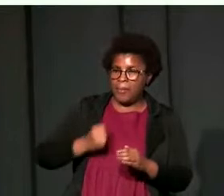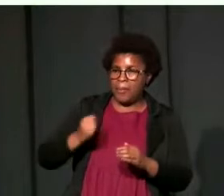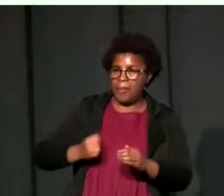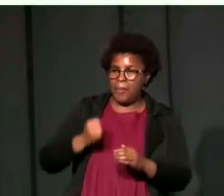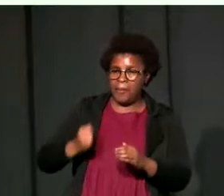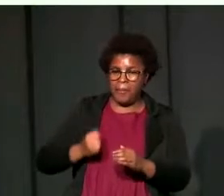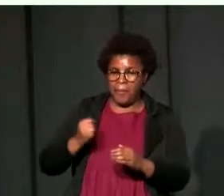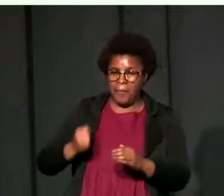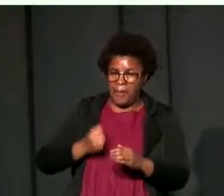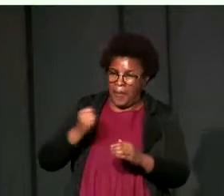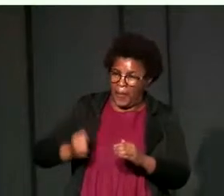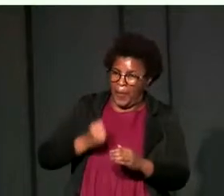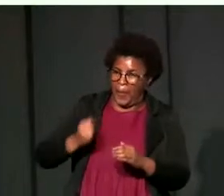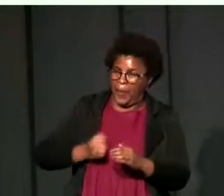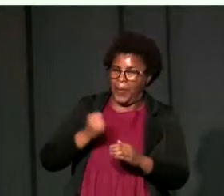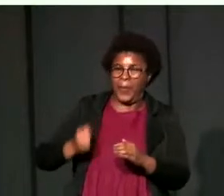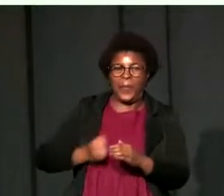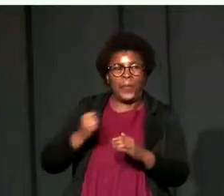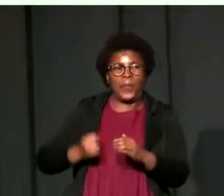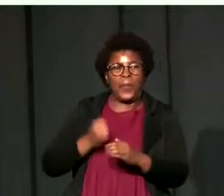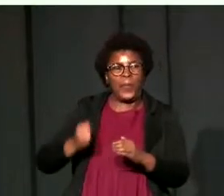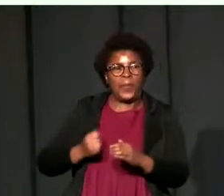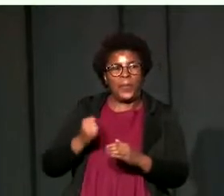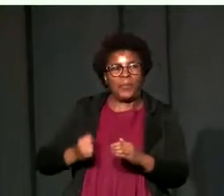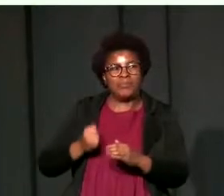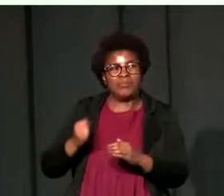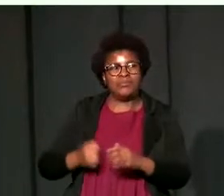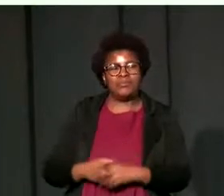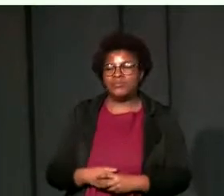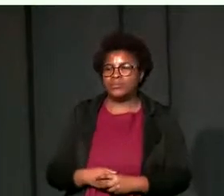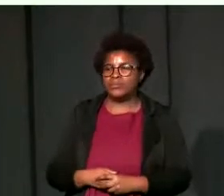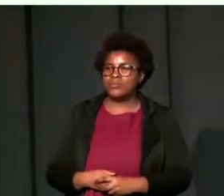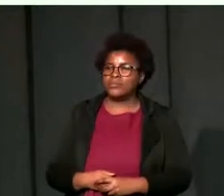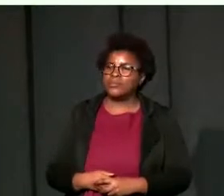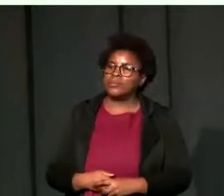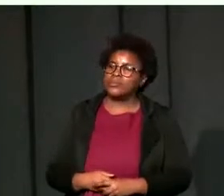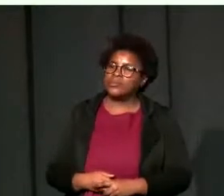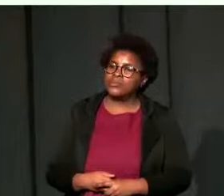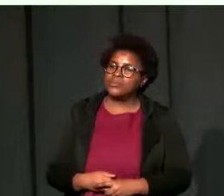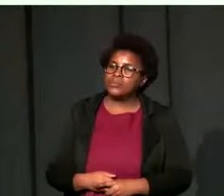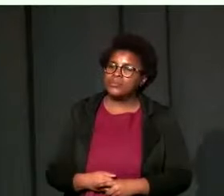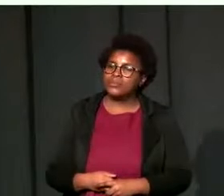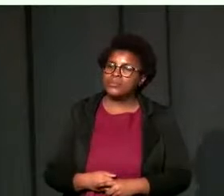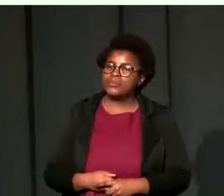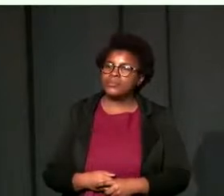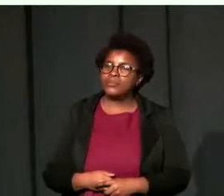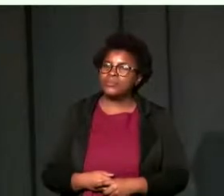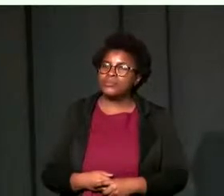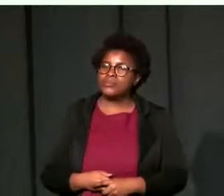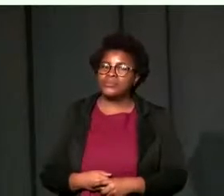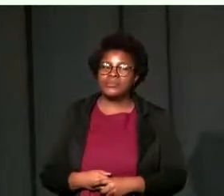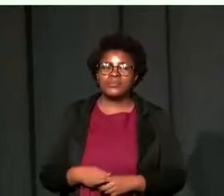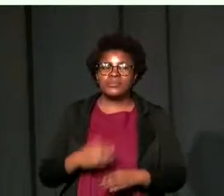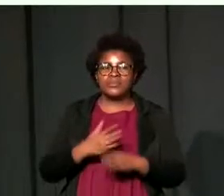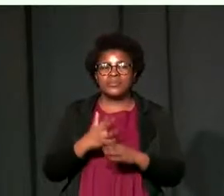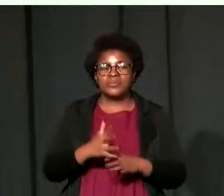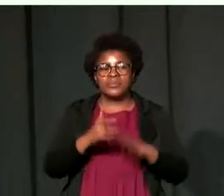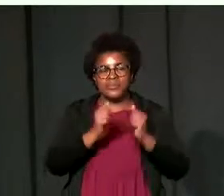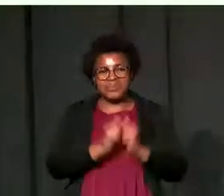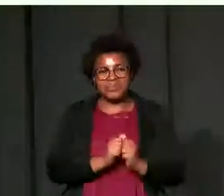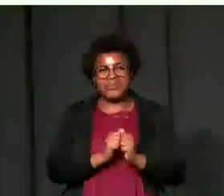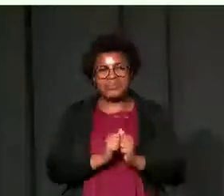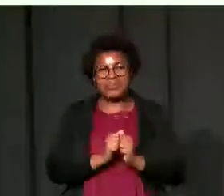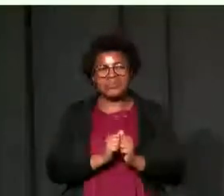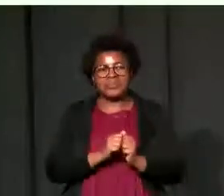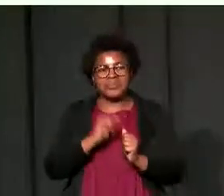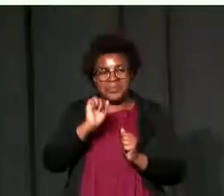So emissary is Rur. And for you to have been here with us, it means a lot. Thank you very much for